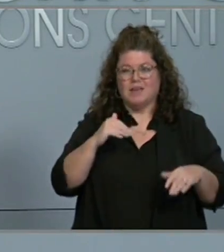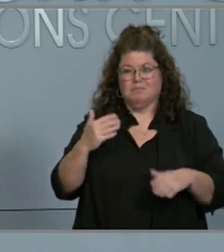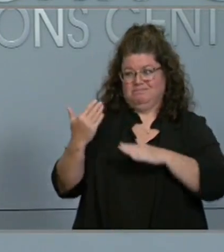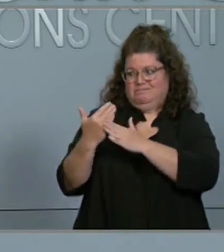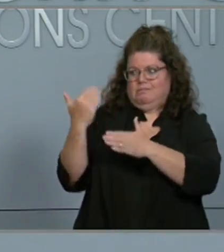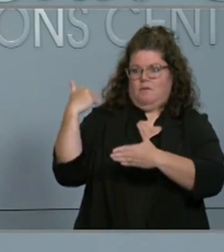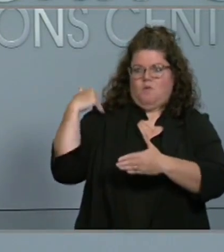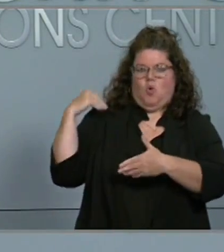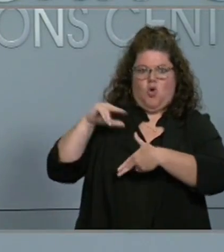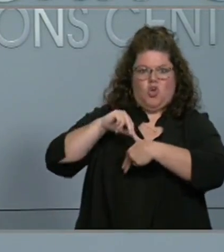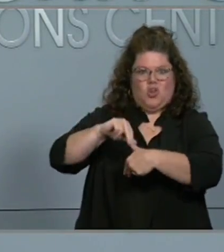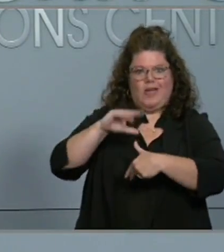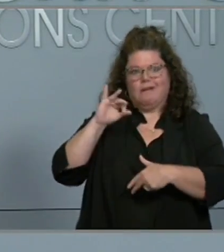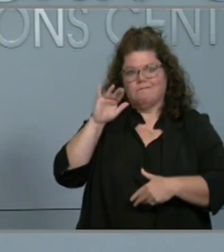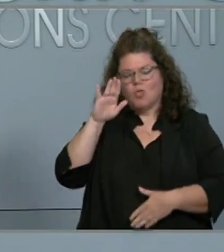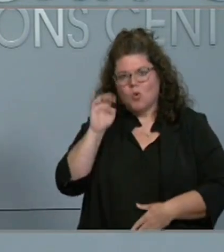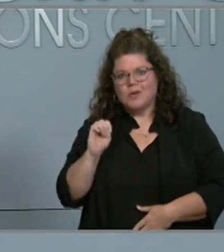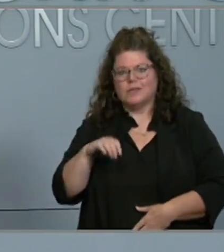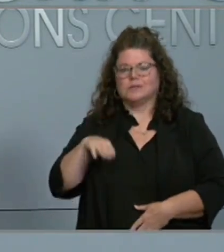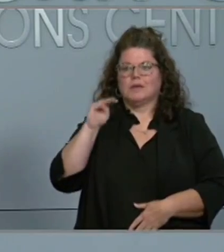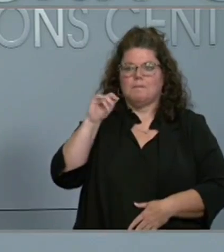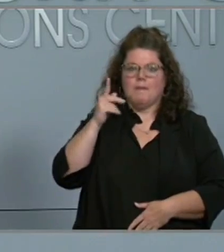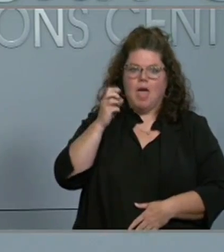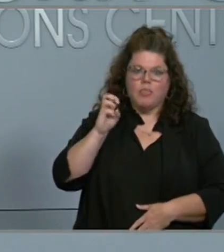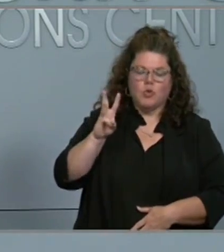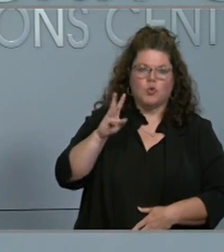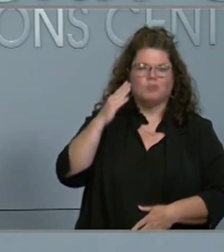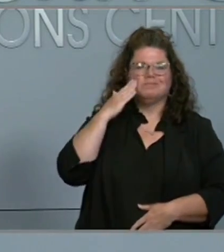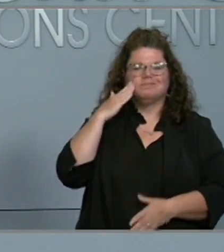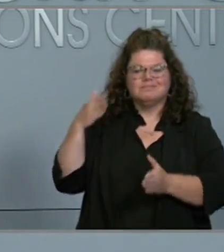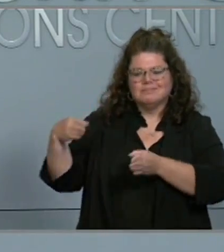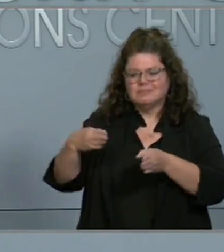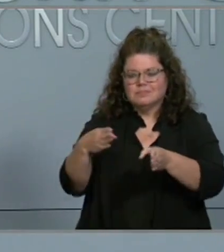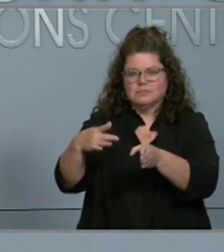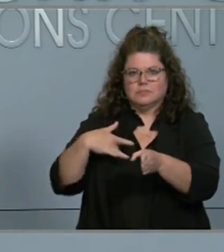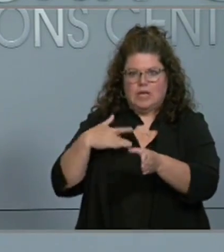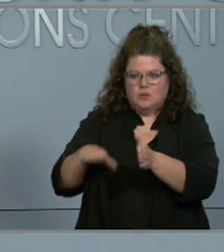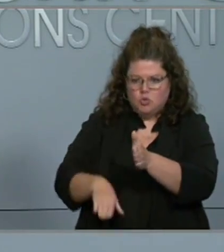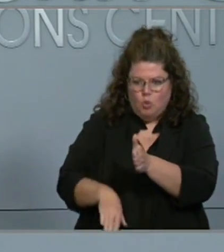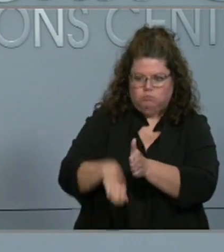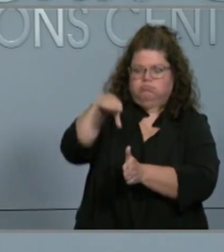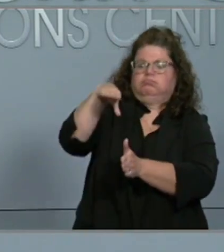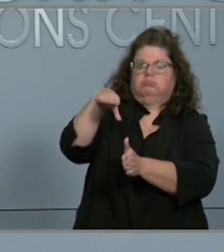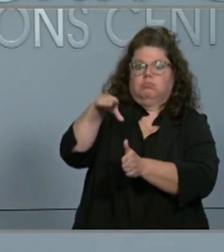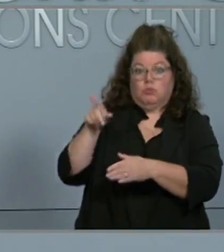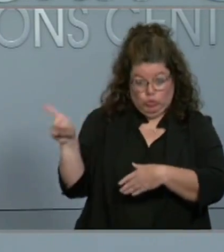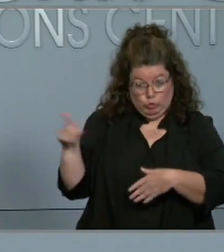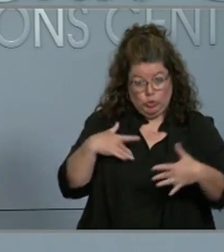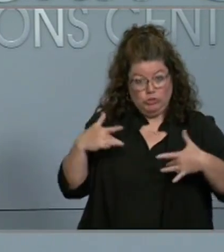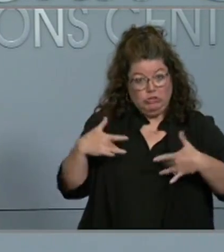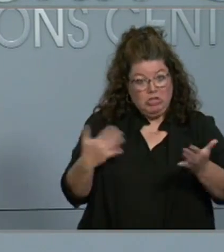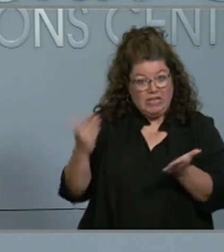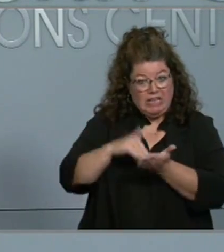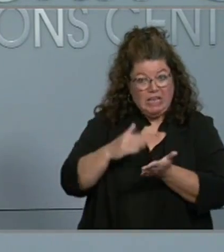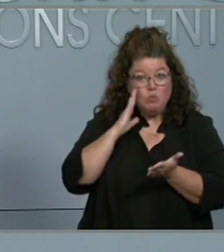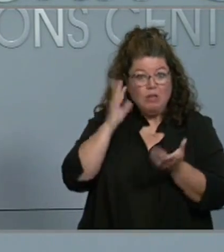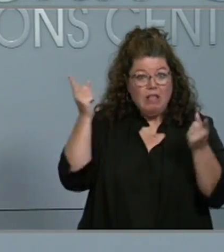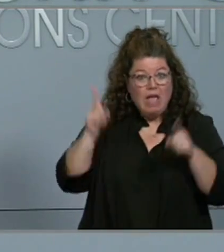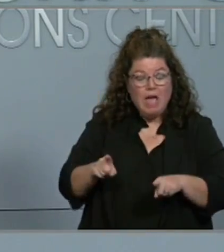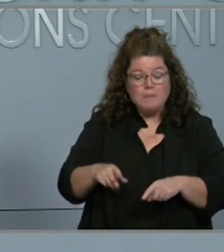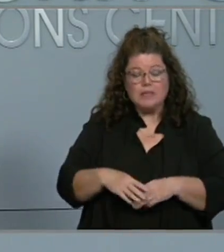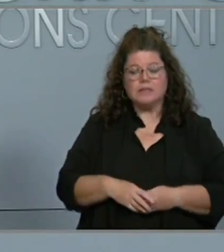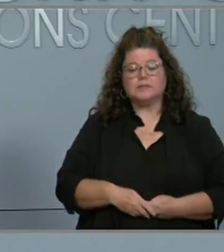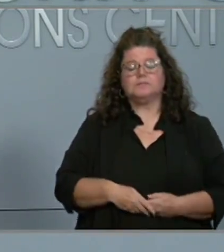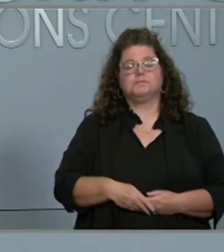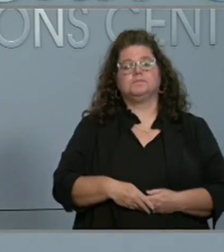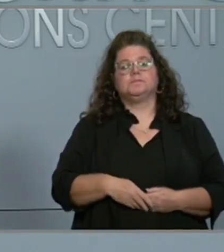waterways really swell and just kind of put communities out. Is that the concern here? Yes, flash floods